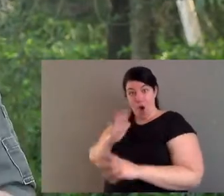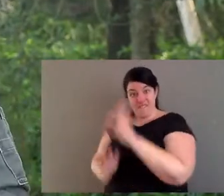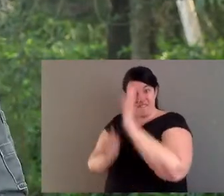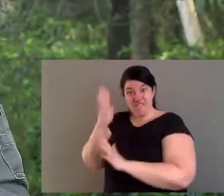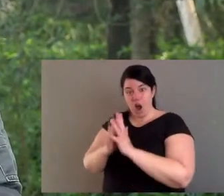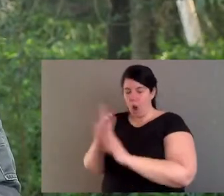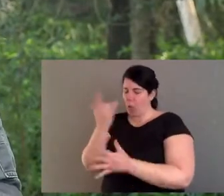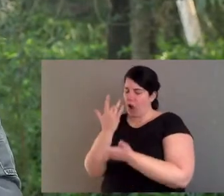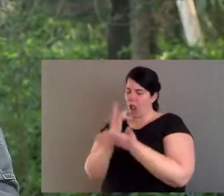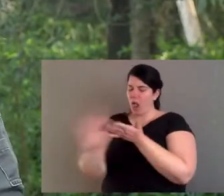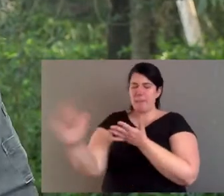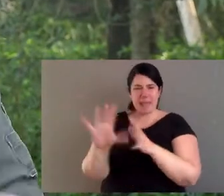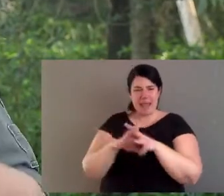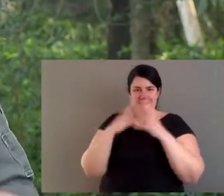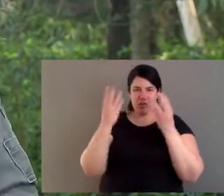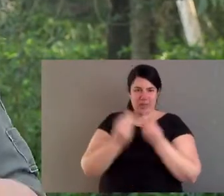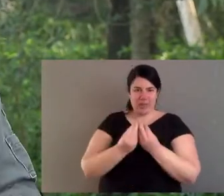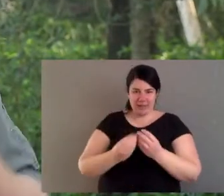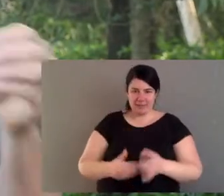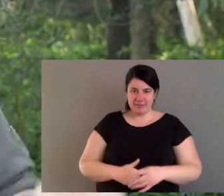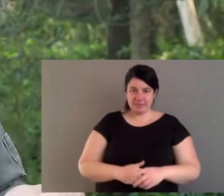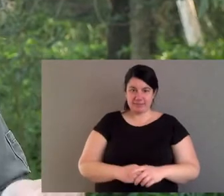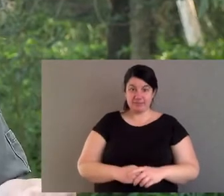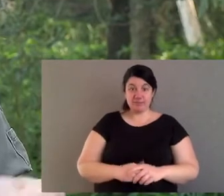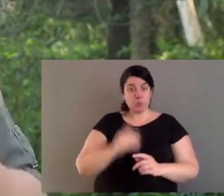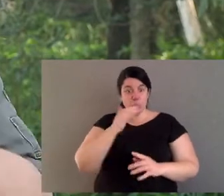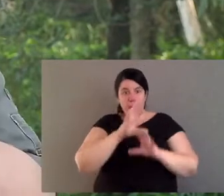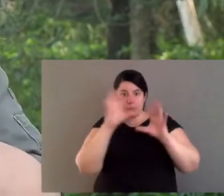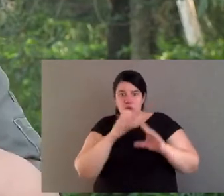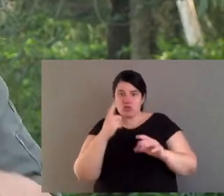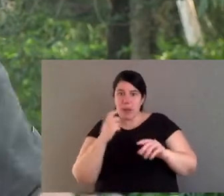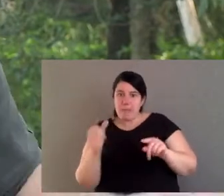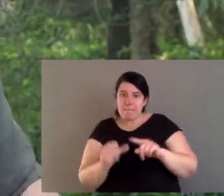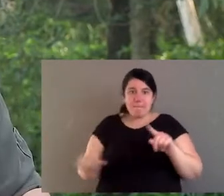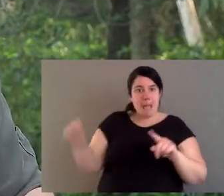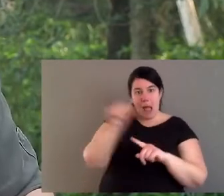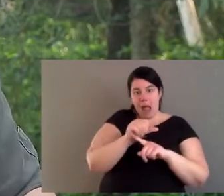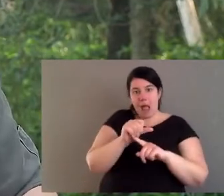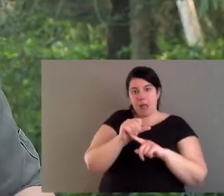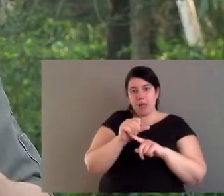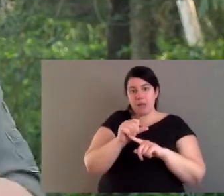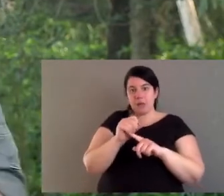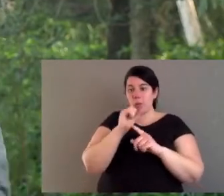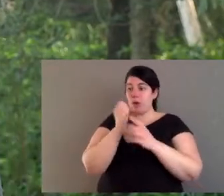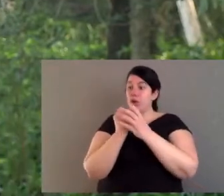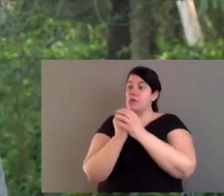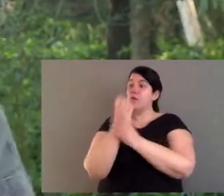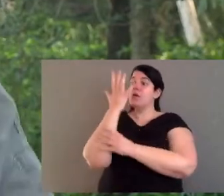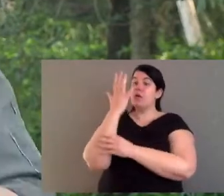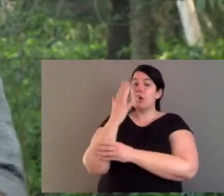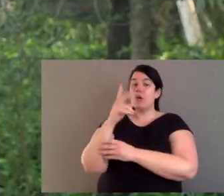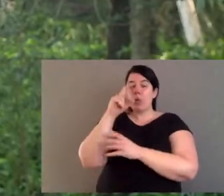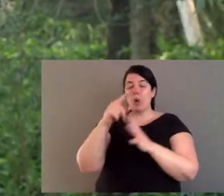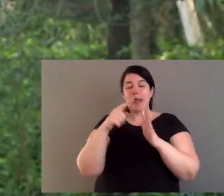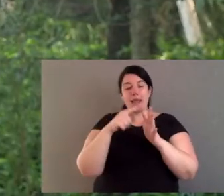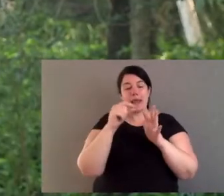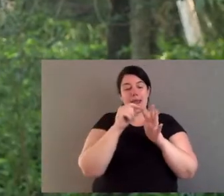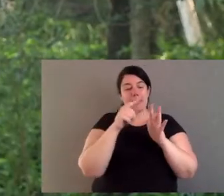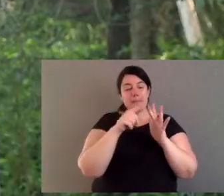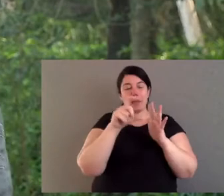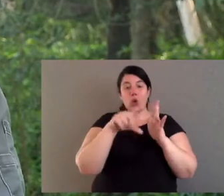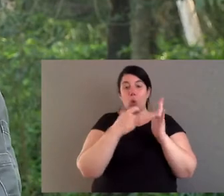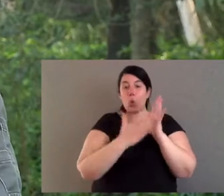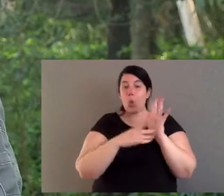again, the point of that is the problem with high-intensity fires is that it annihilates the bush. So when the bush tries to recover,